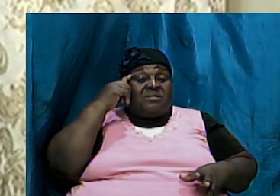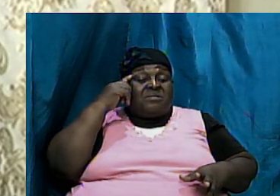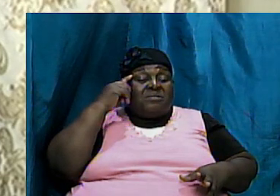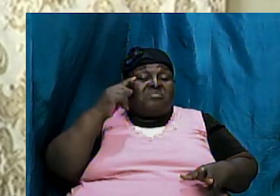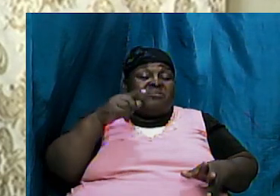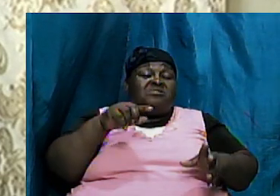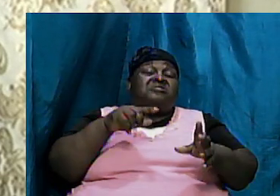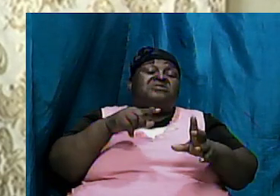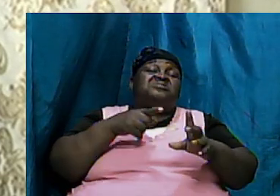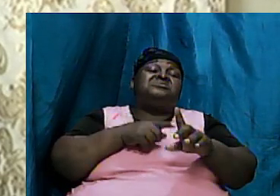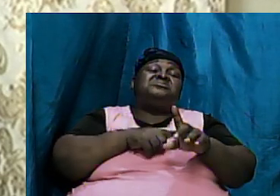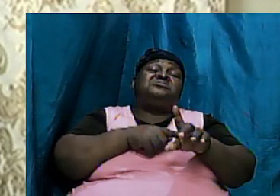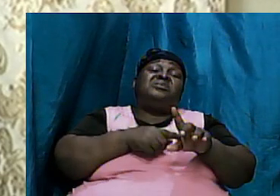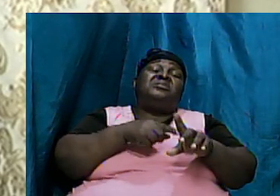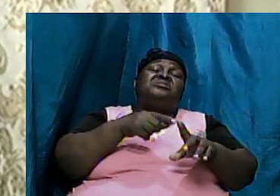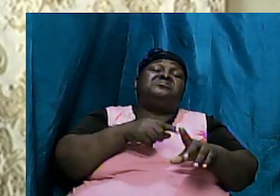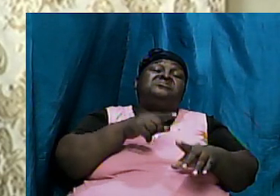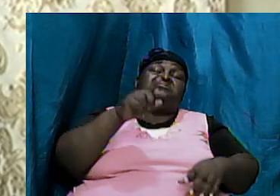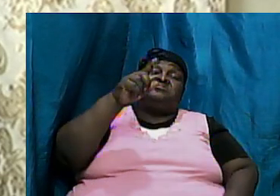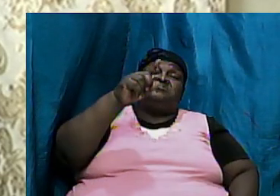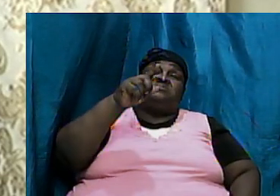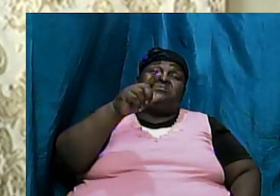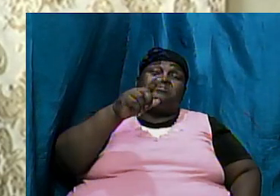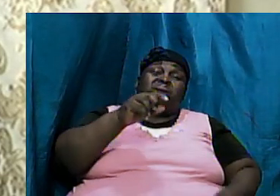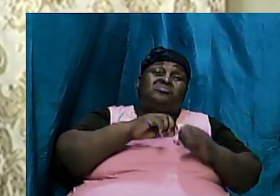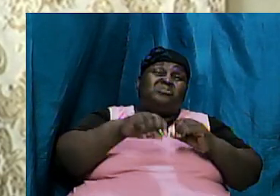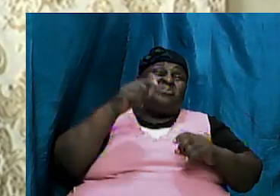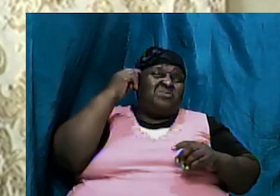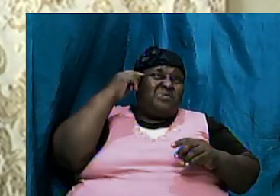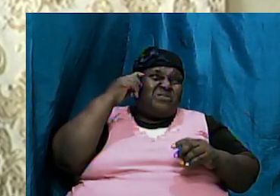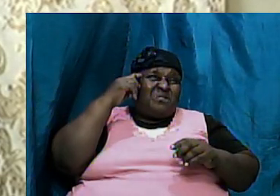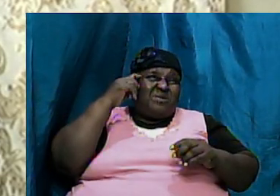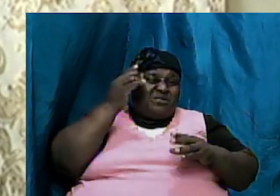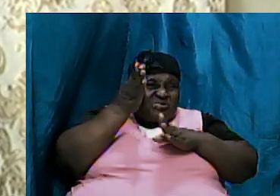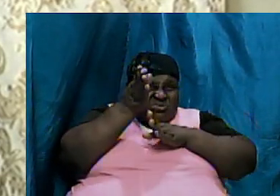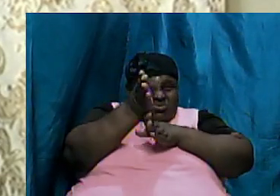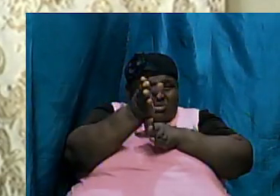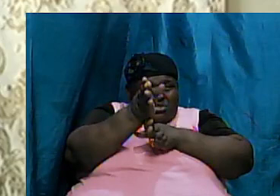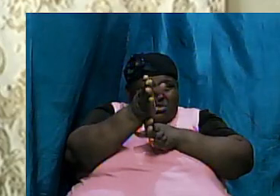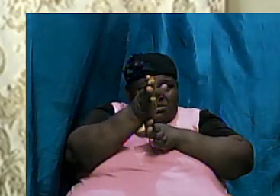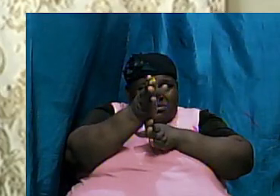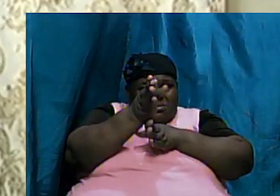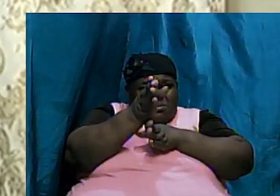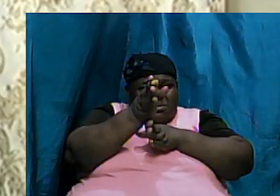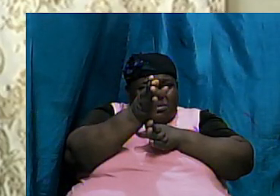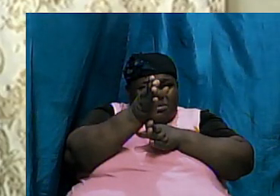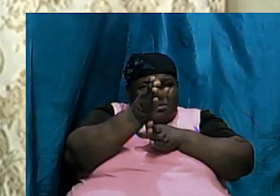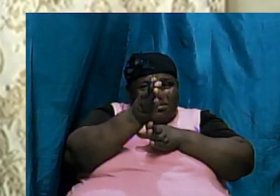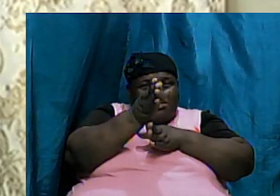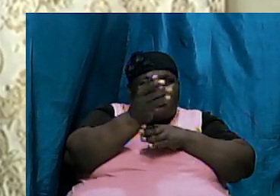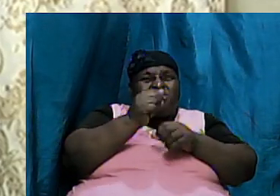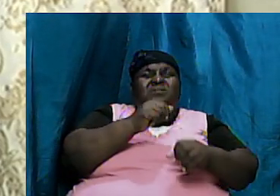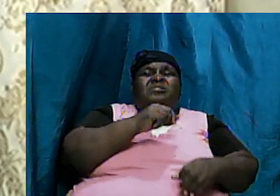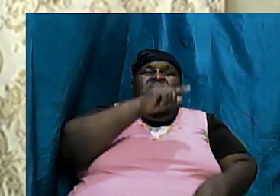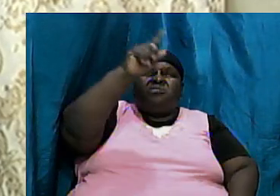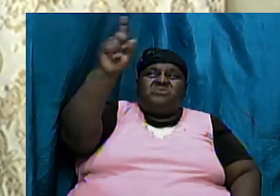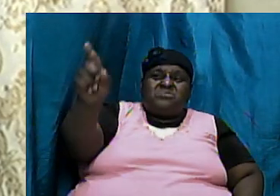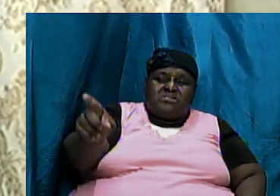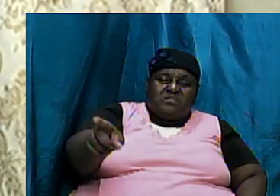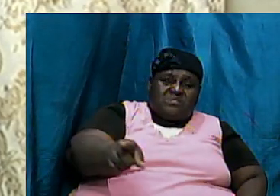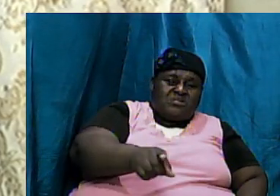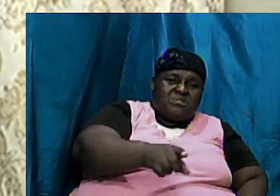it's here but they don't think straight in a linear way they think cyclical cylindrical circular